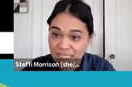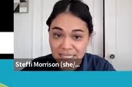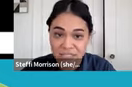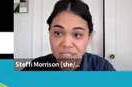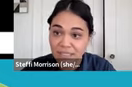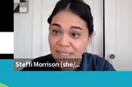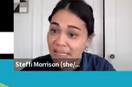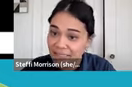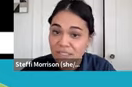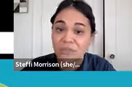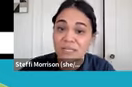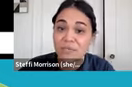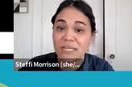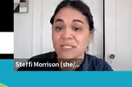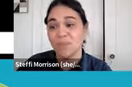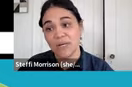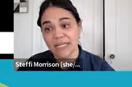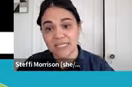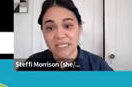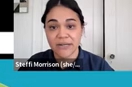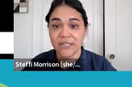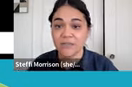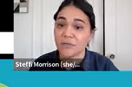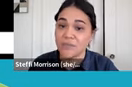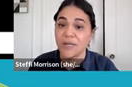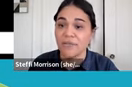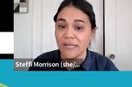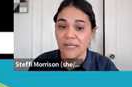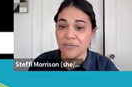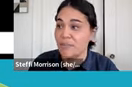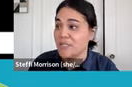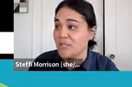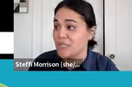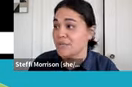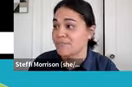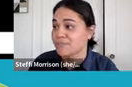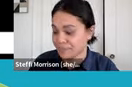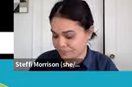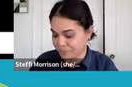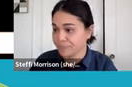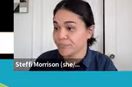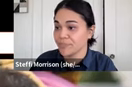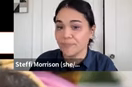for the sector, and to eliminate the support necessary for its recovery and reimagination.